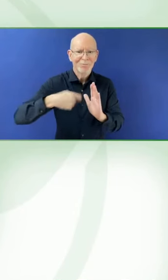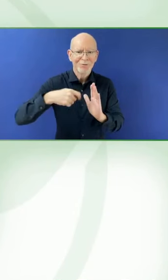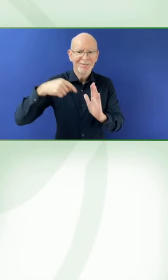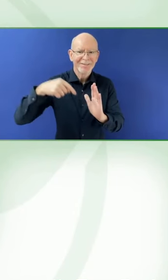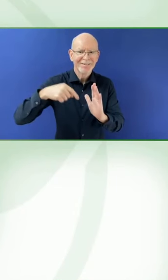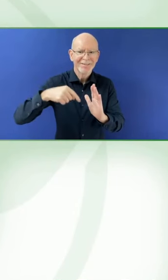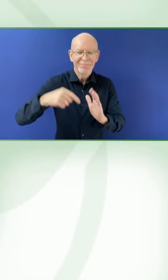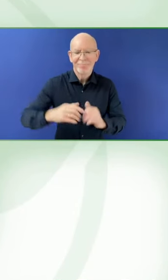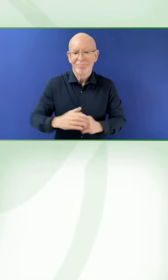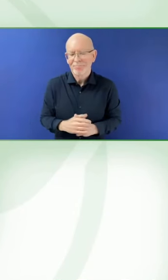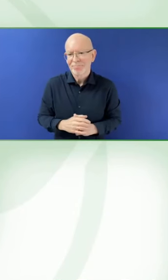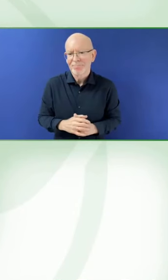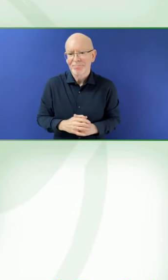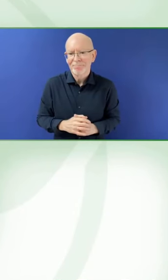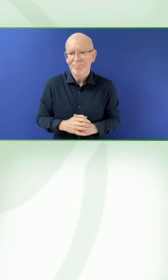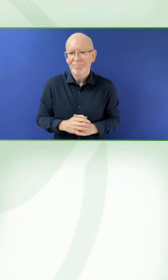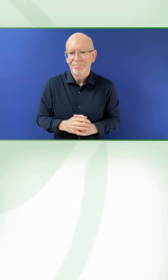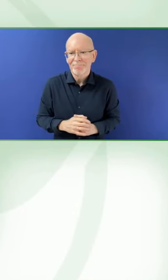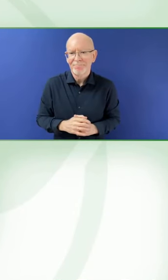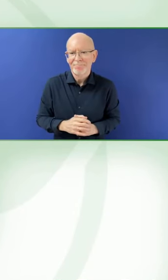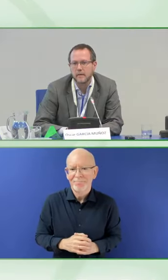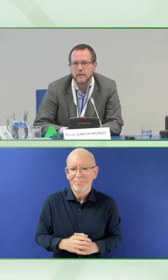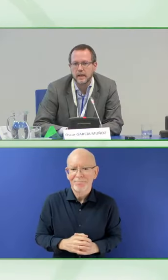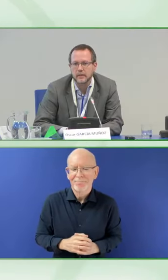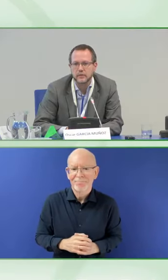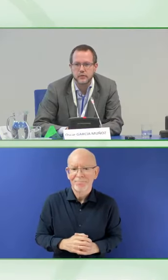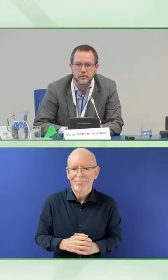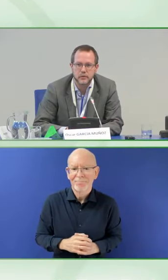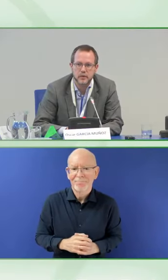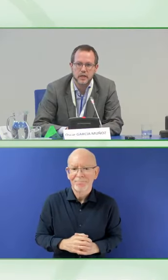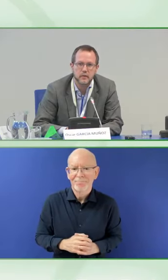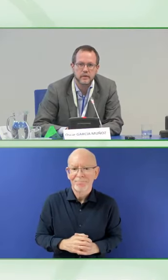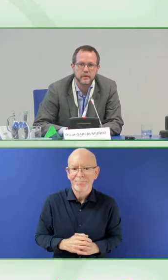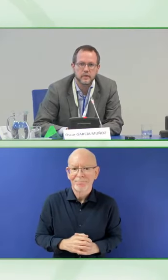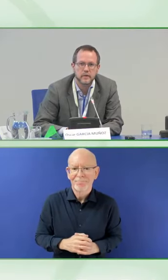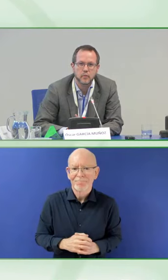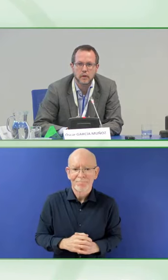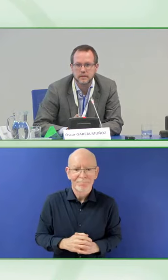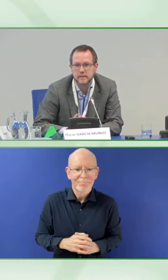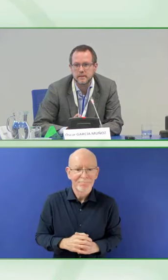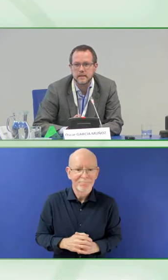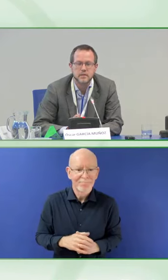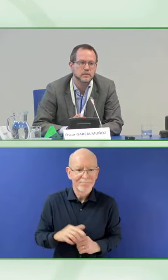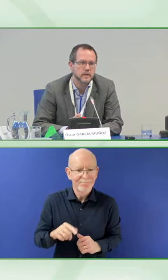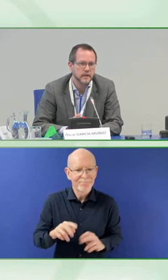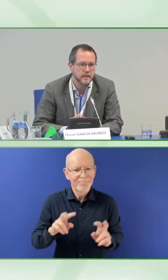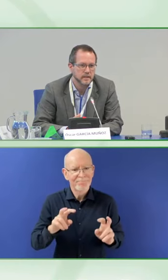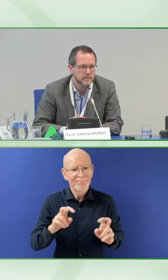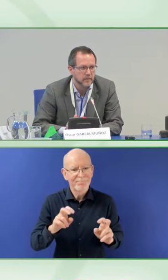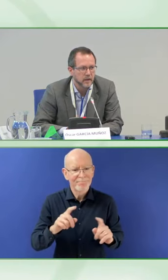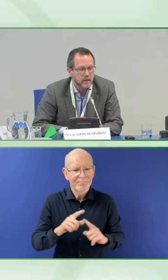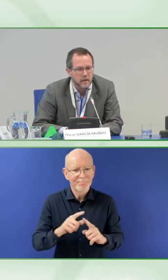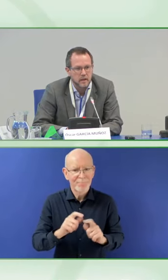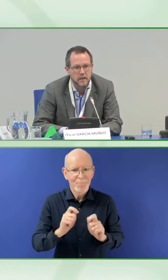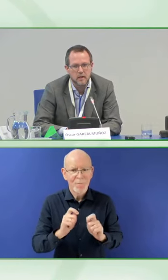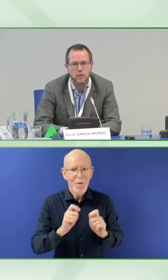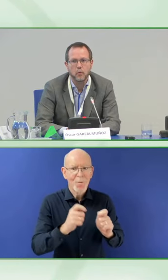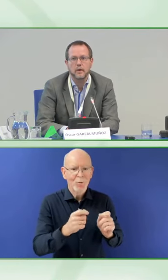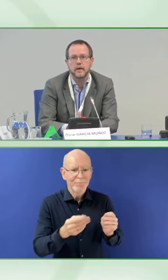If you go to the presentation, what I would like to share with you is what the Dictionary is.